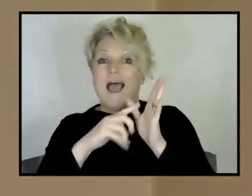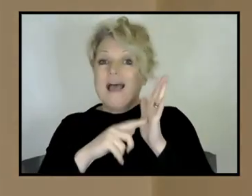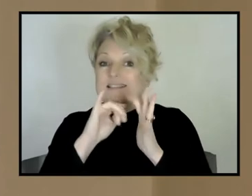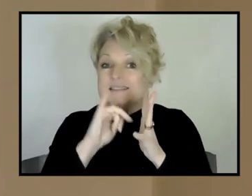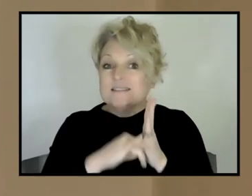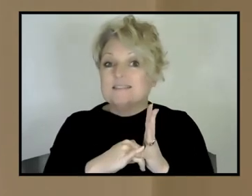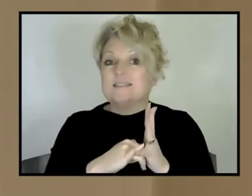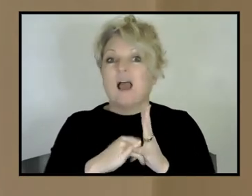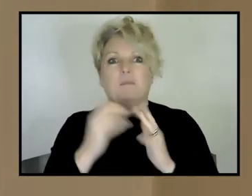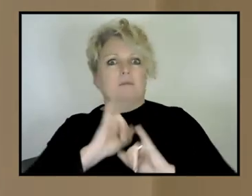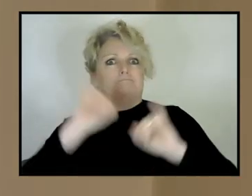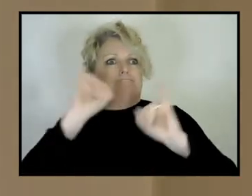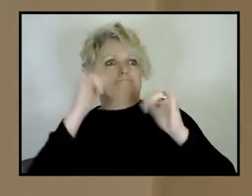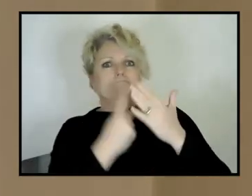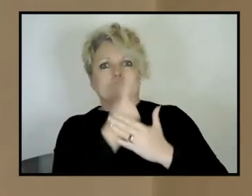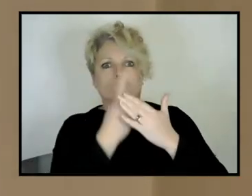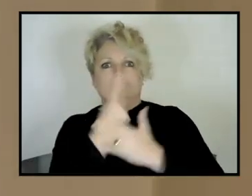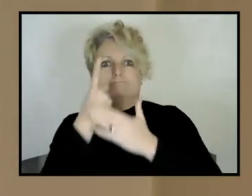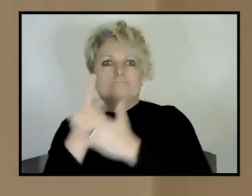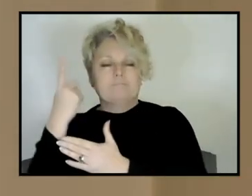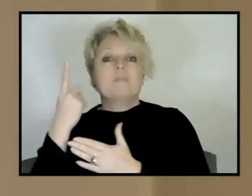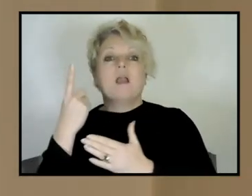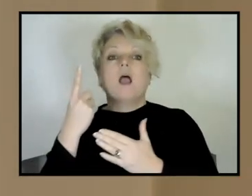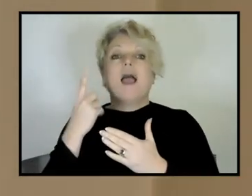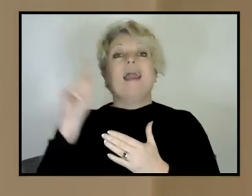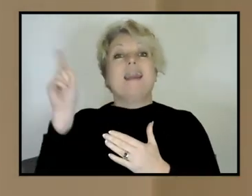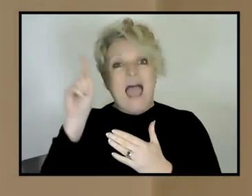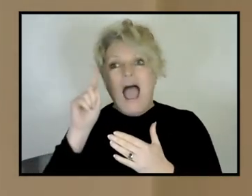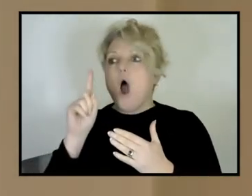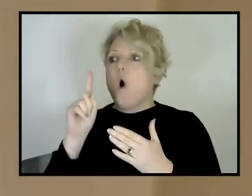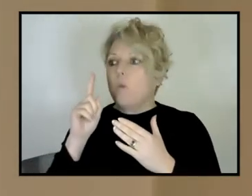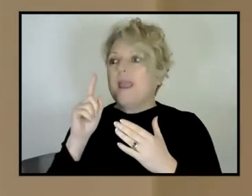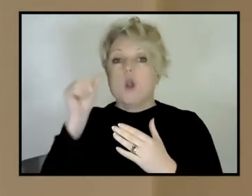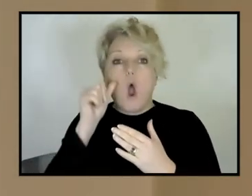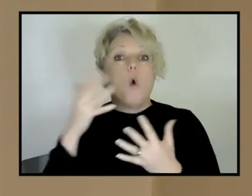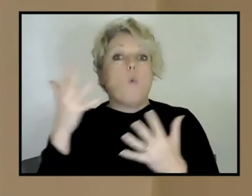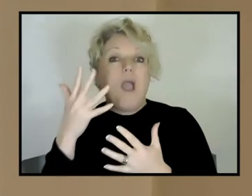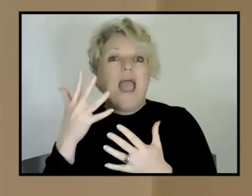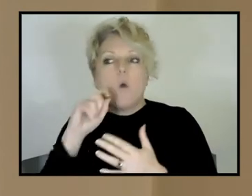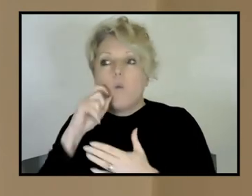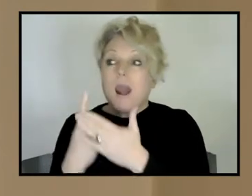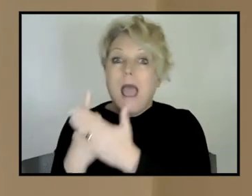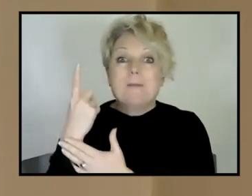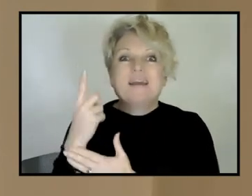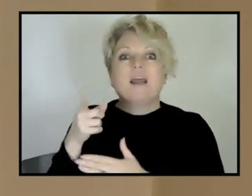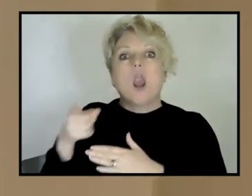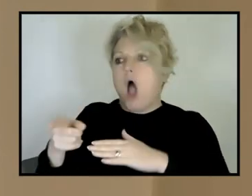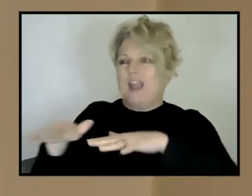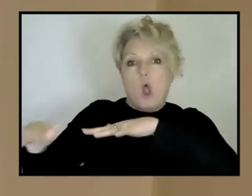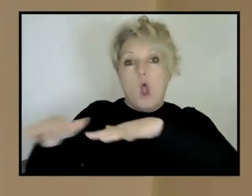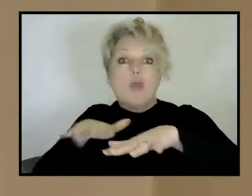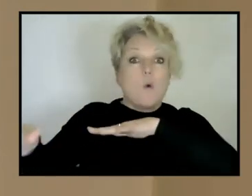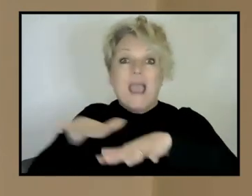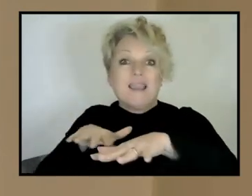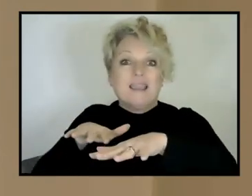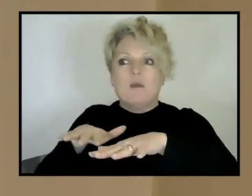society faces. We have a much, a very, a very clear understanding of where we are likely to get very large, very damaging earthquakes, where we are